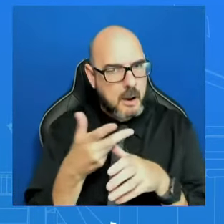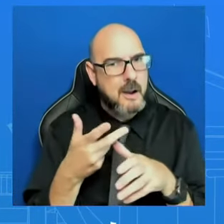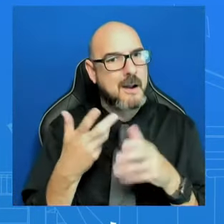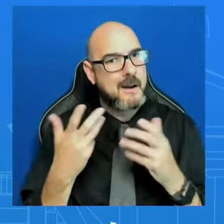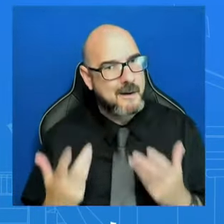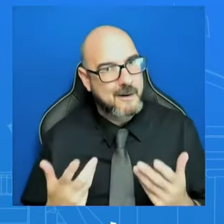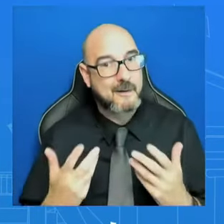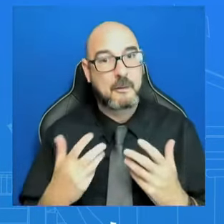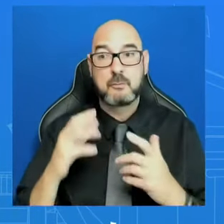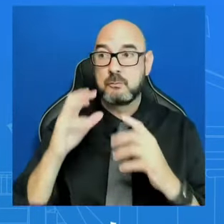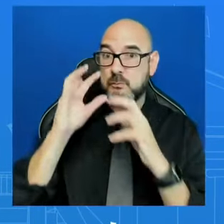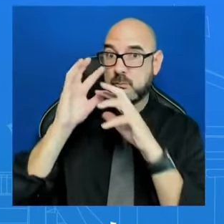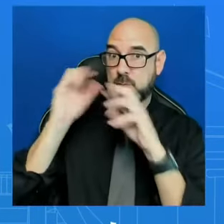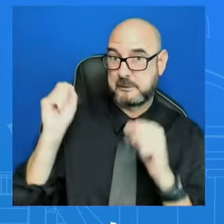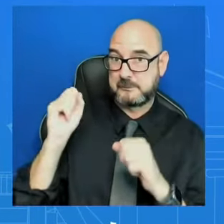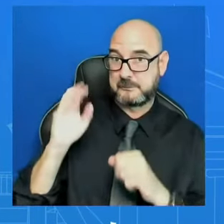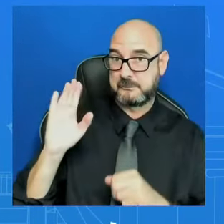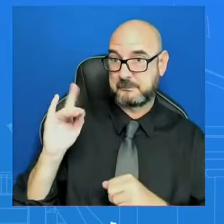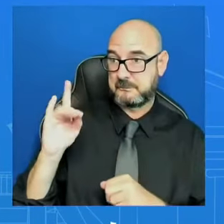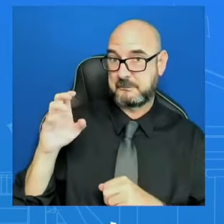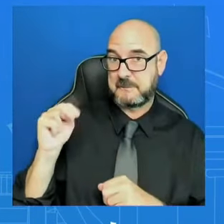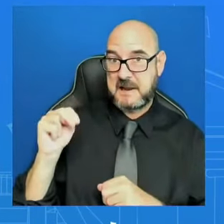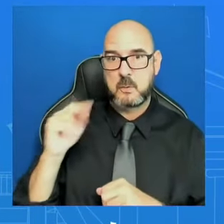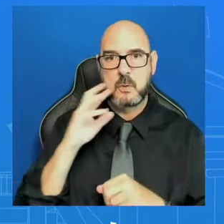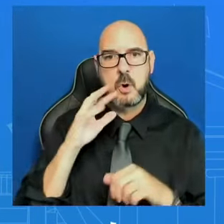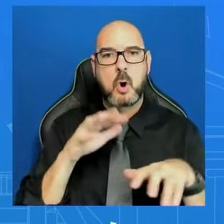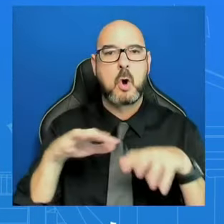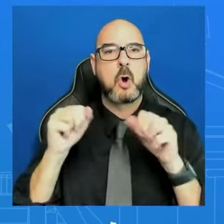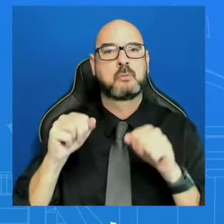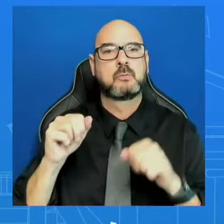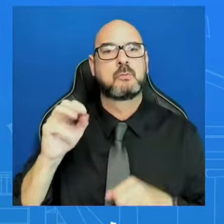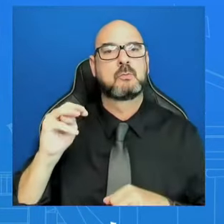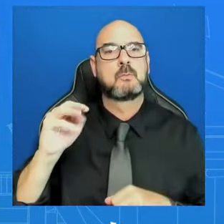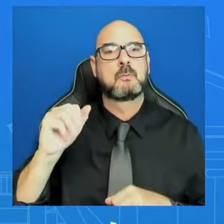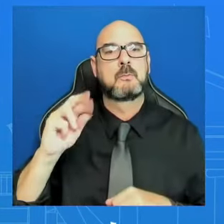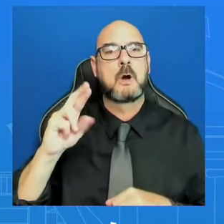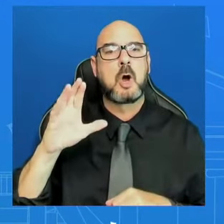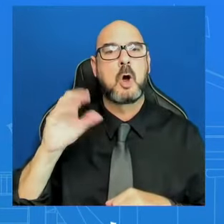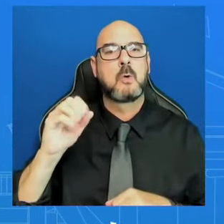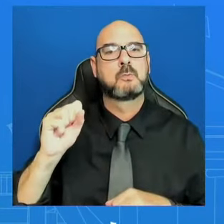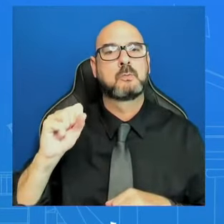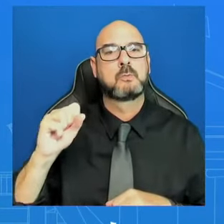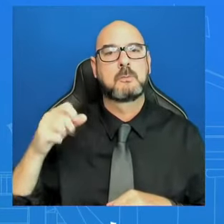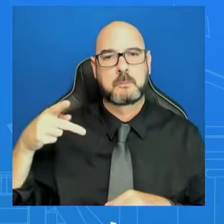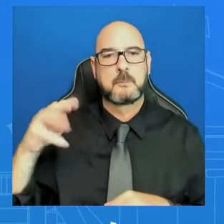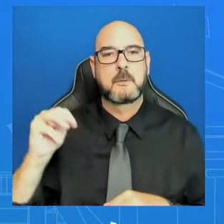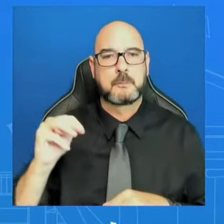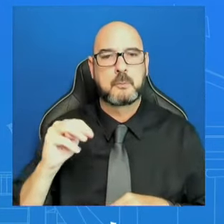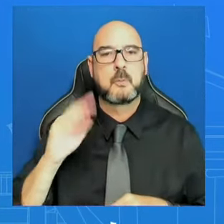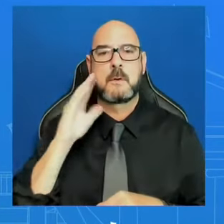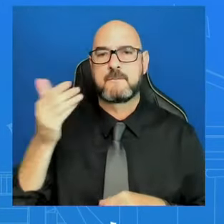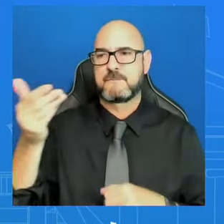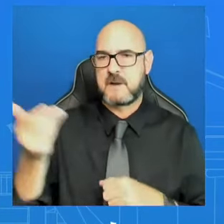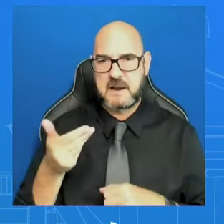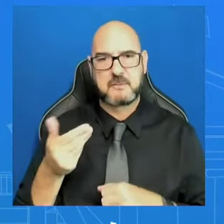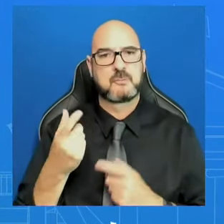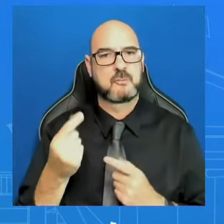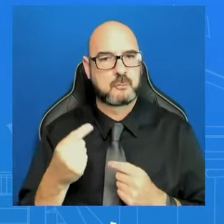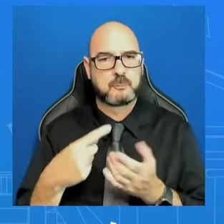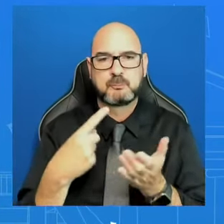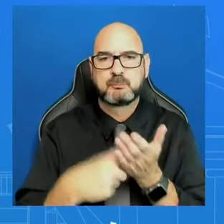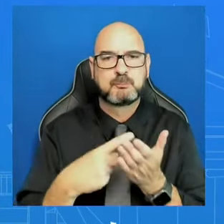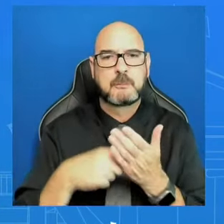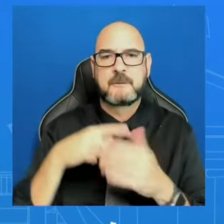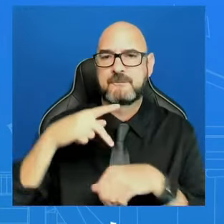meeting at the White House on April 11th to review the historic momentum in the U.S.-Philippines relations. Thank you for your patience. With that, the